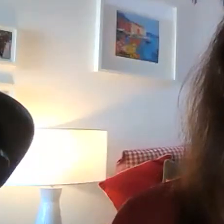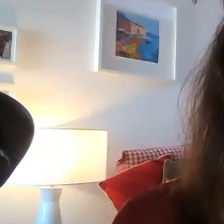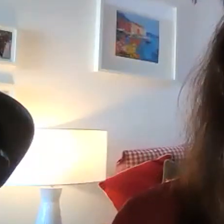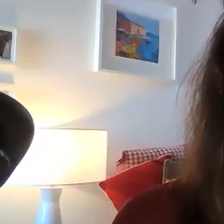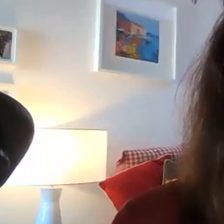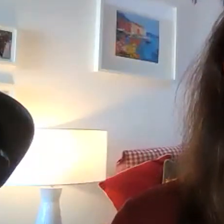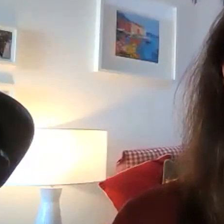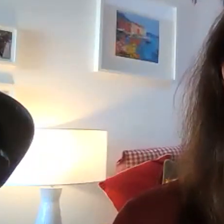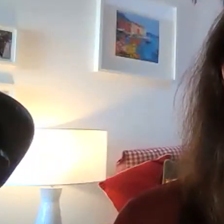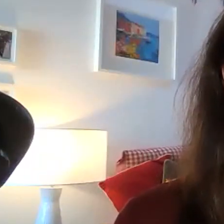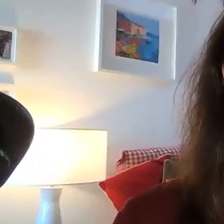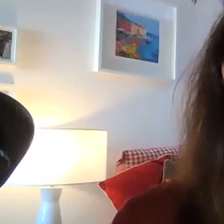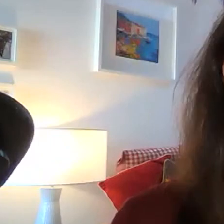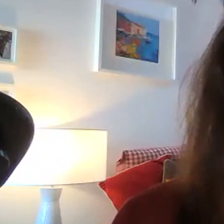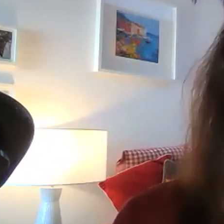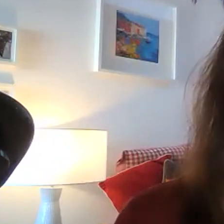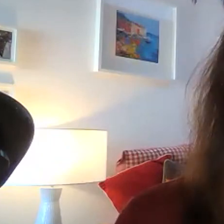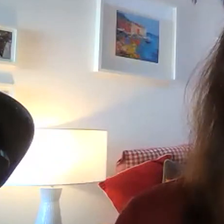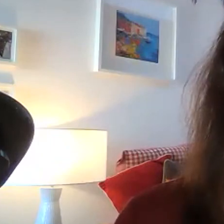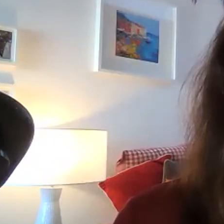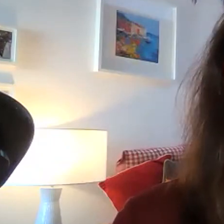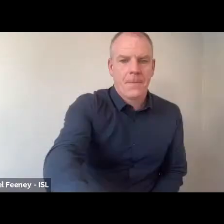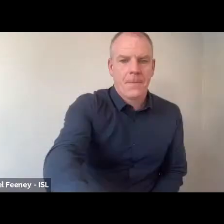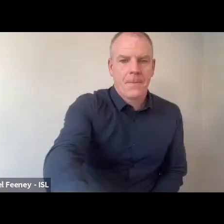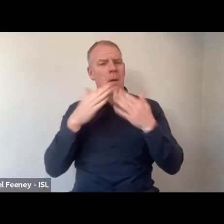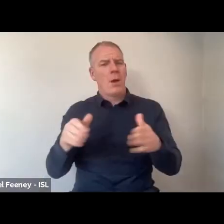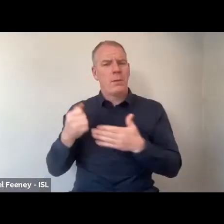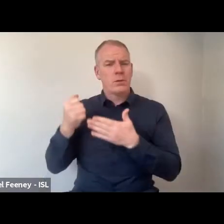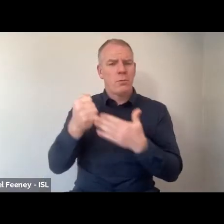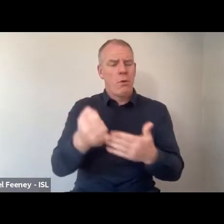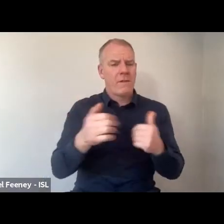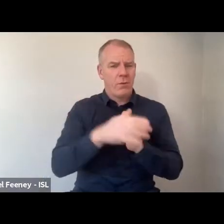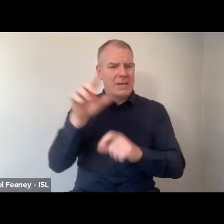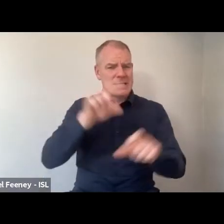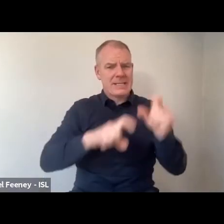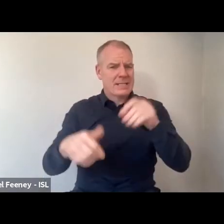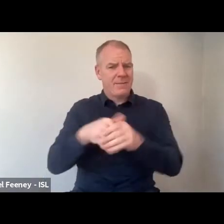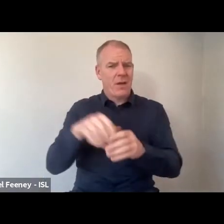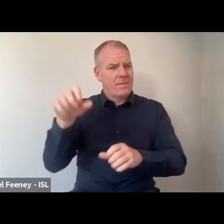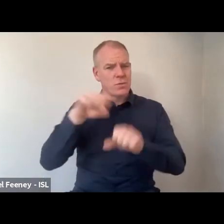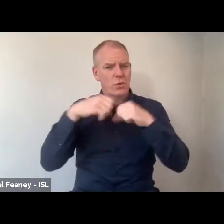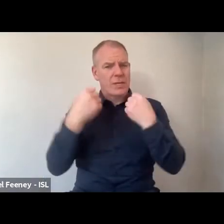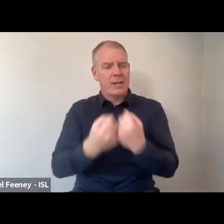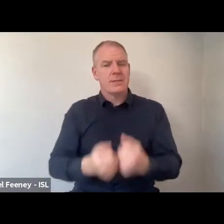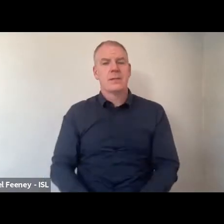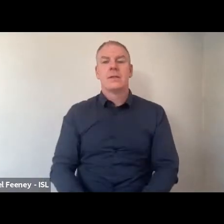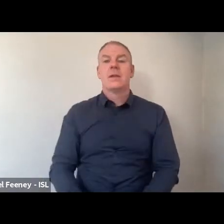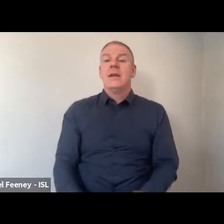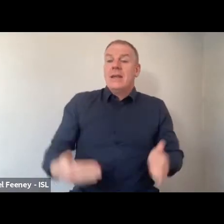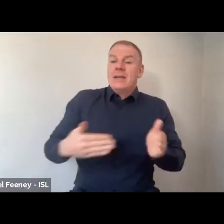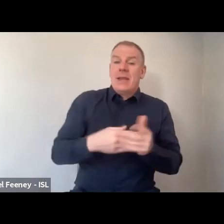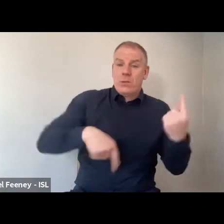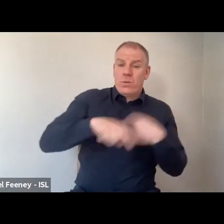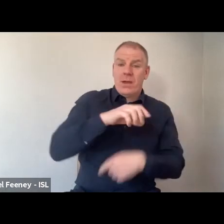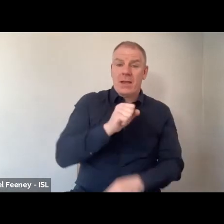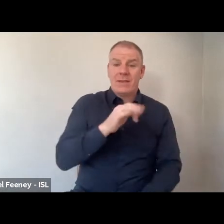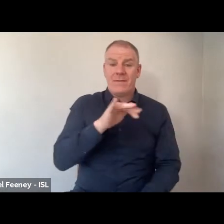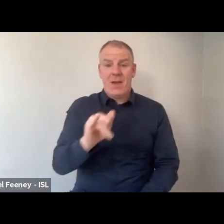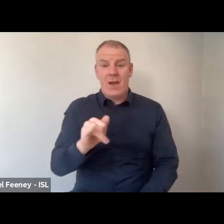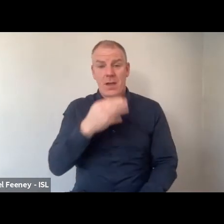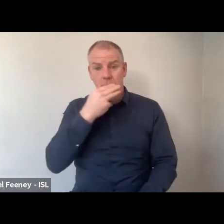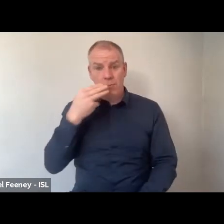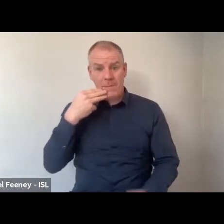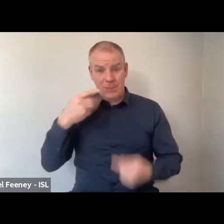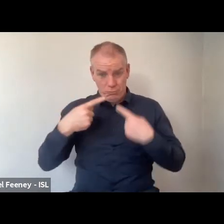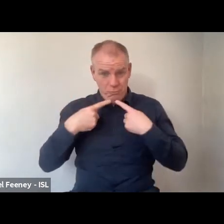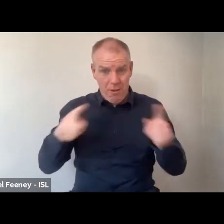strong public support for science in our society. Obviously, SFI is committed. recently launched